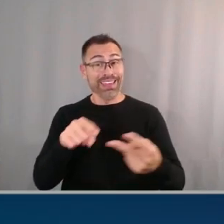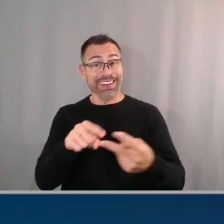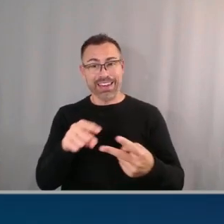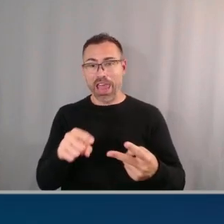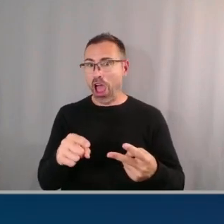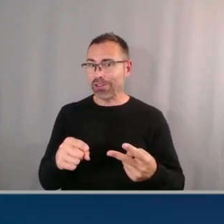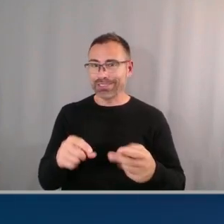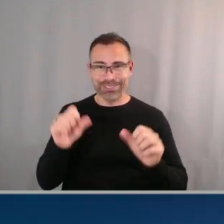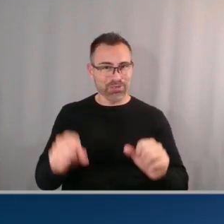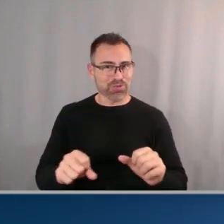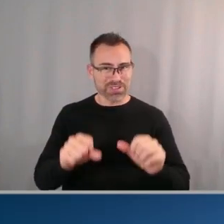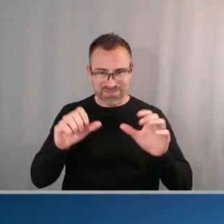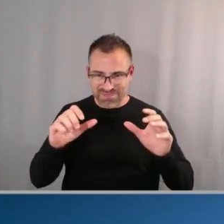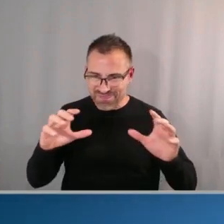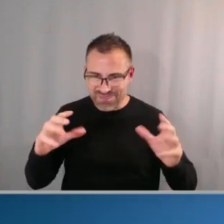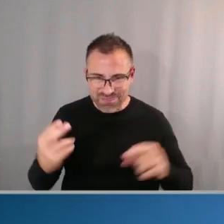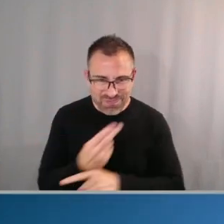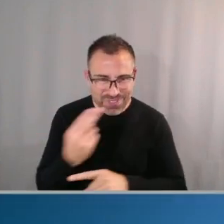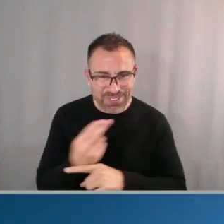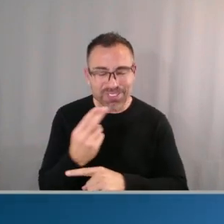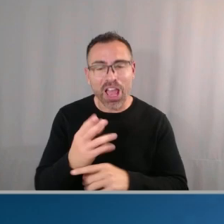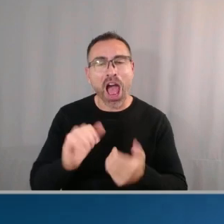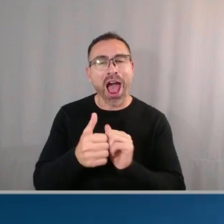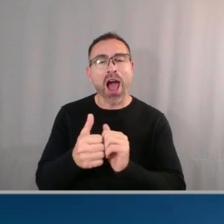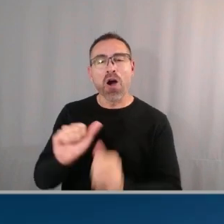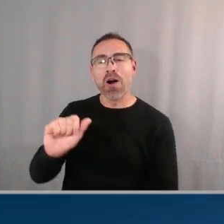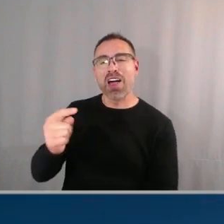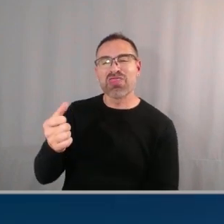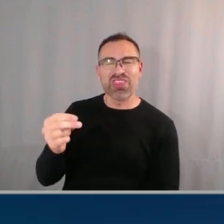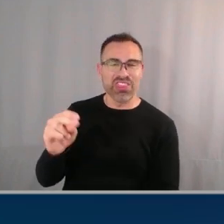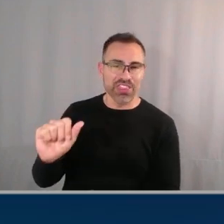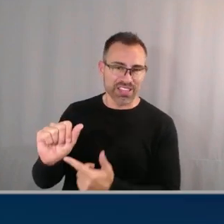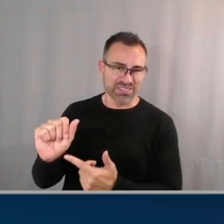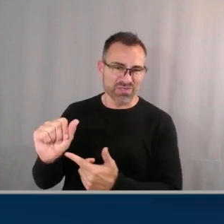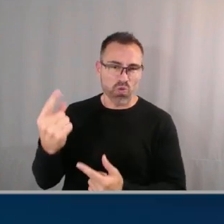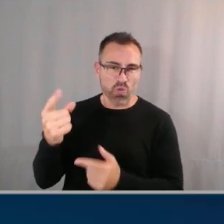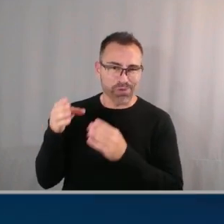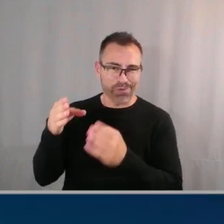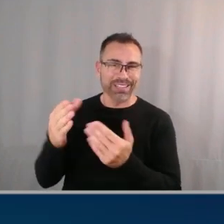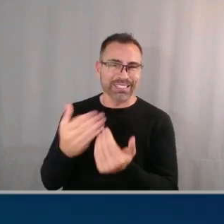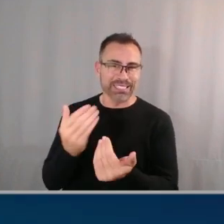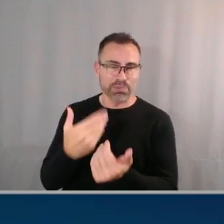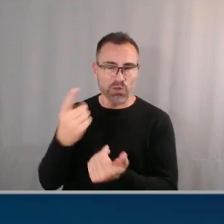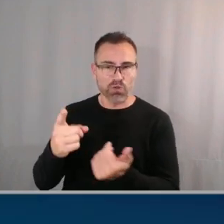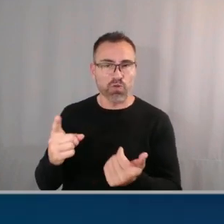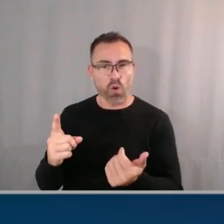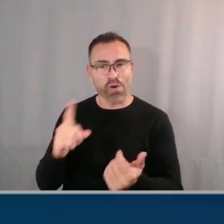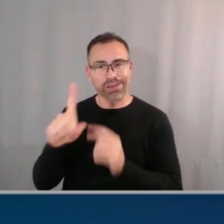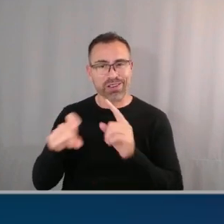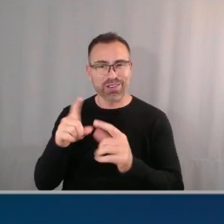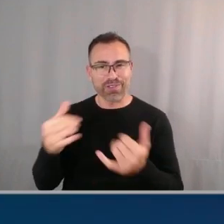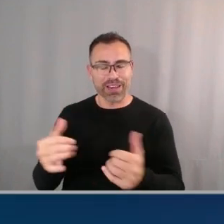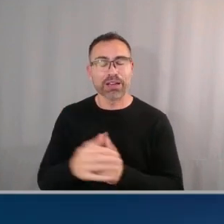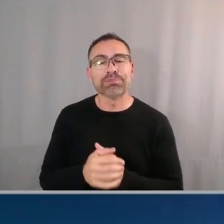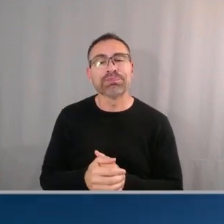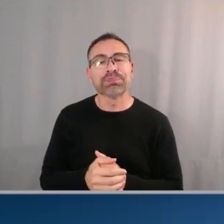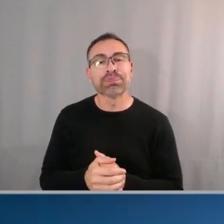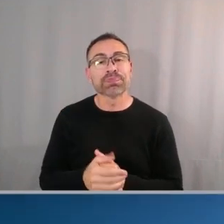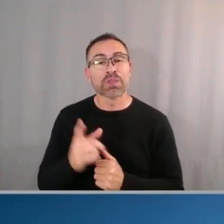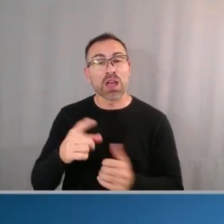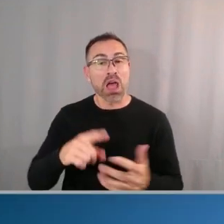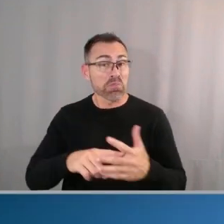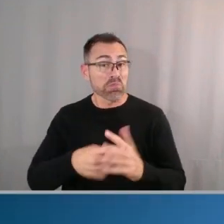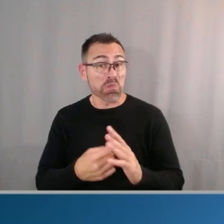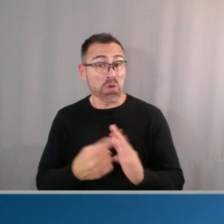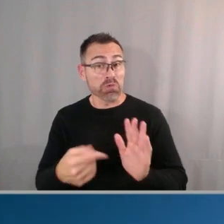you got to do is go to Athena which is the simplest uh way for us to create here right now um and I'm going to start with just